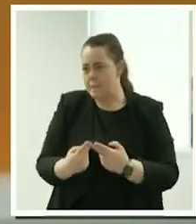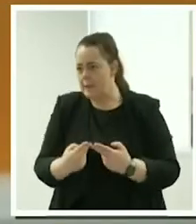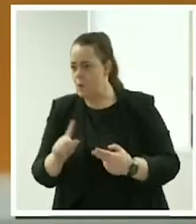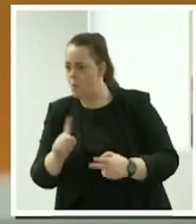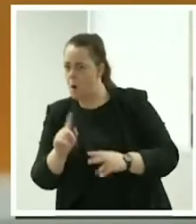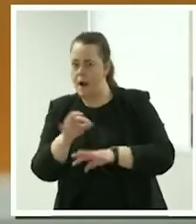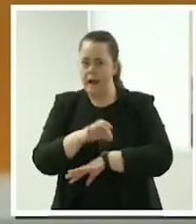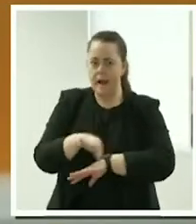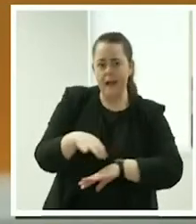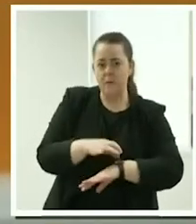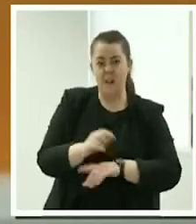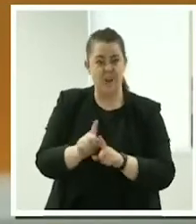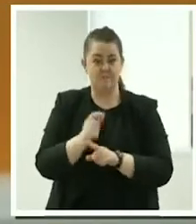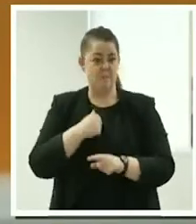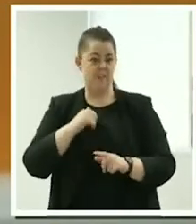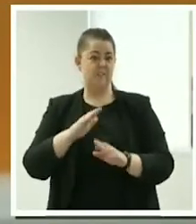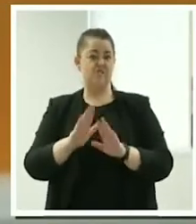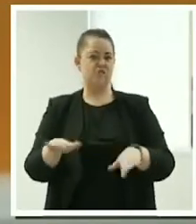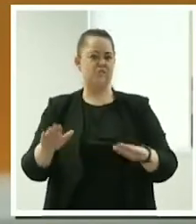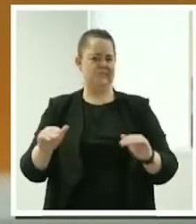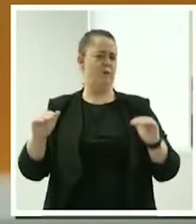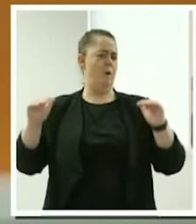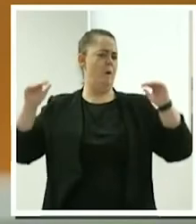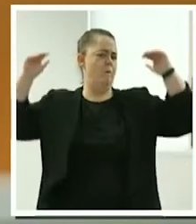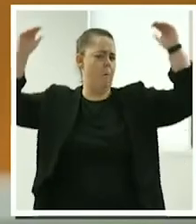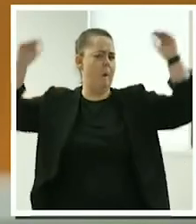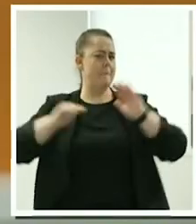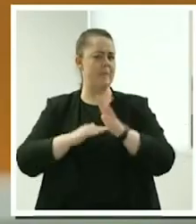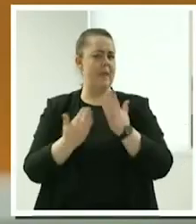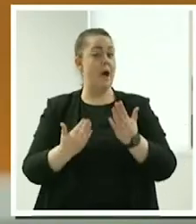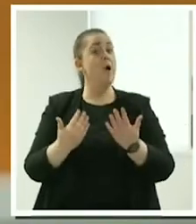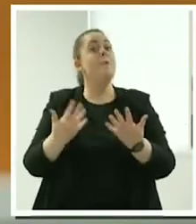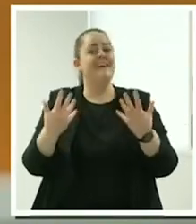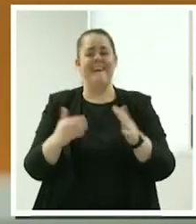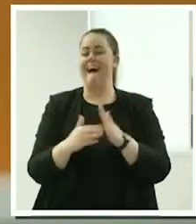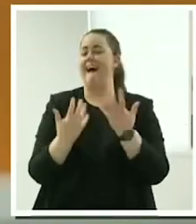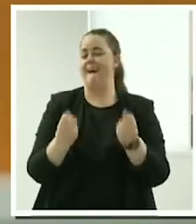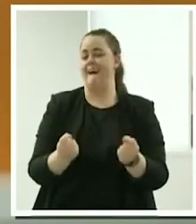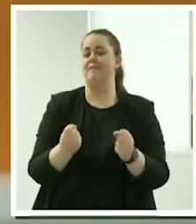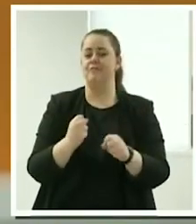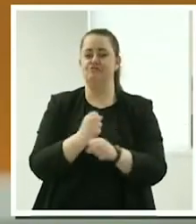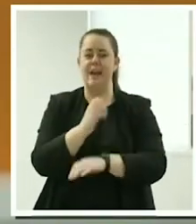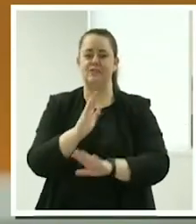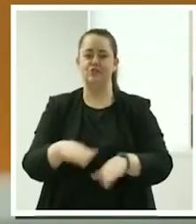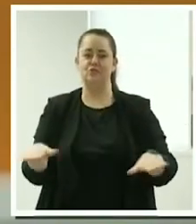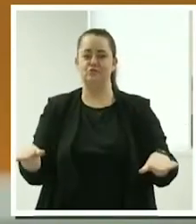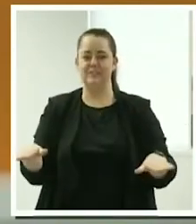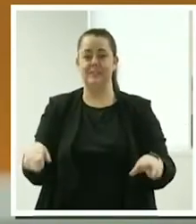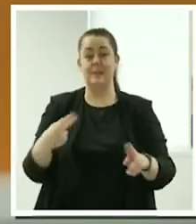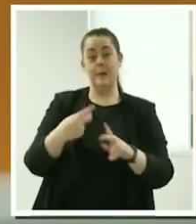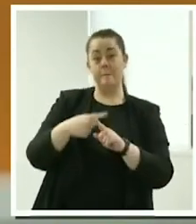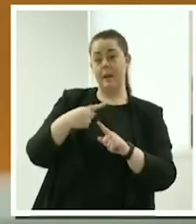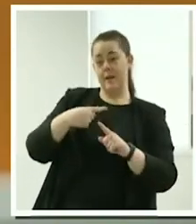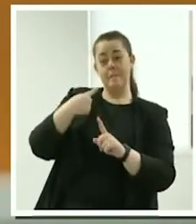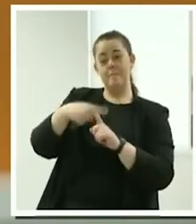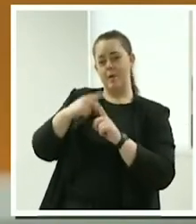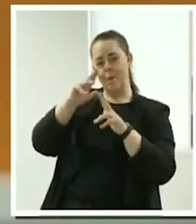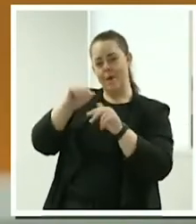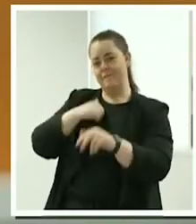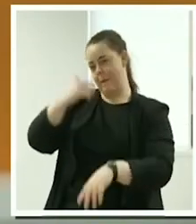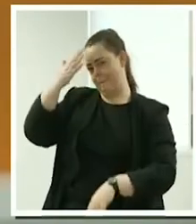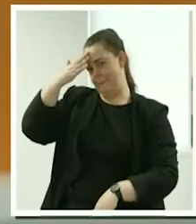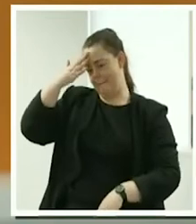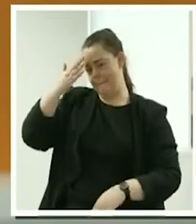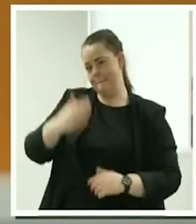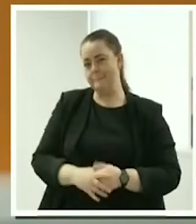my children are grown and older but i have my grandkids as well and also my mum so i'm able to work out those